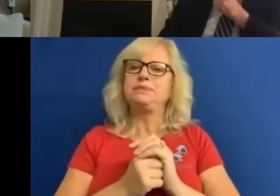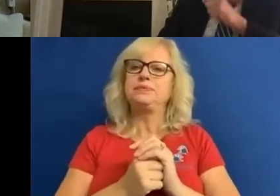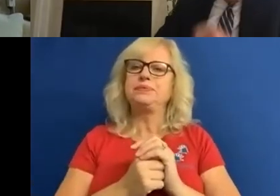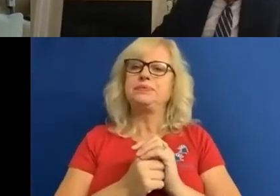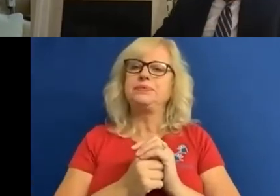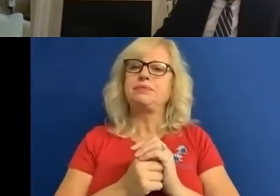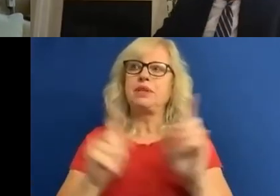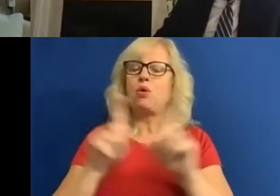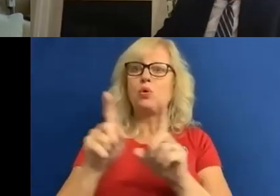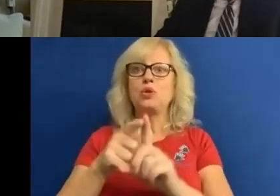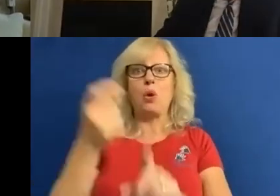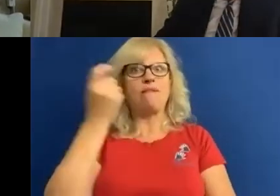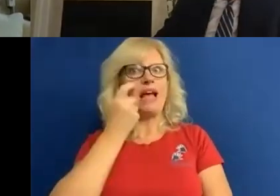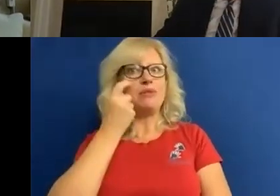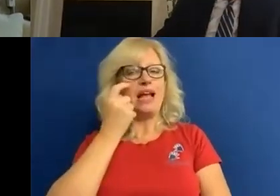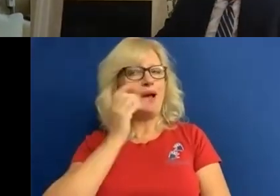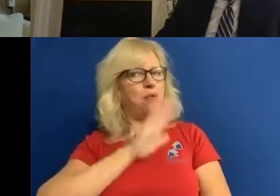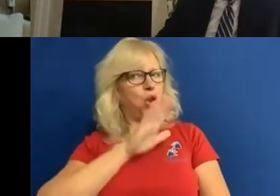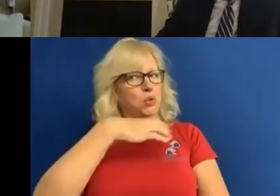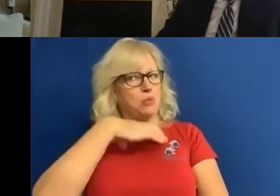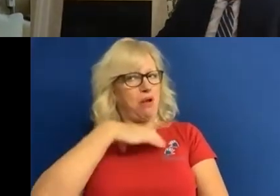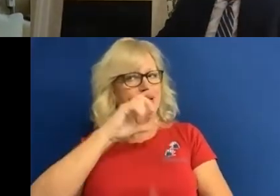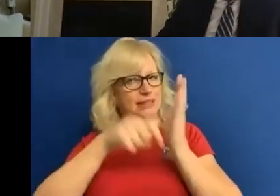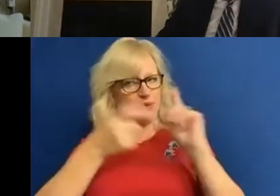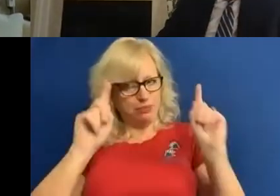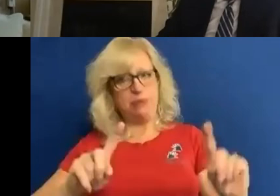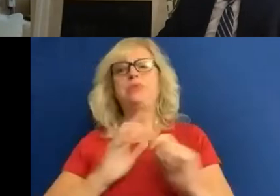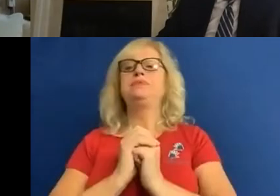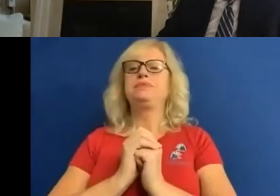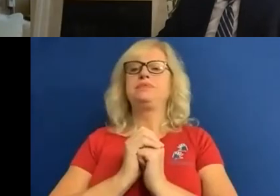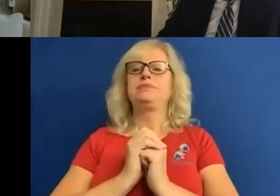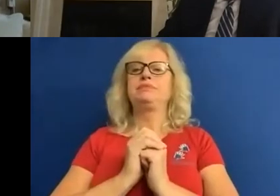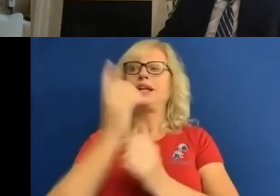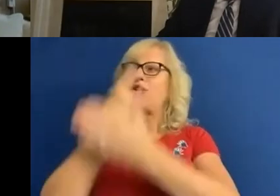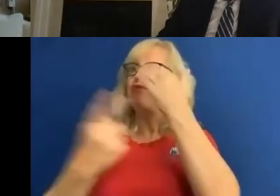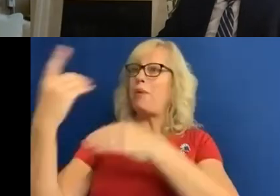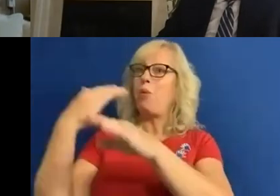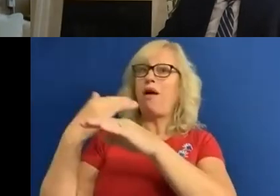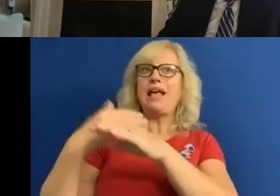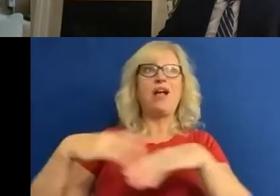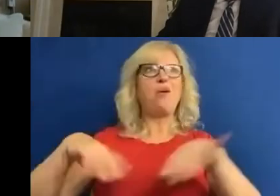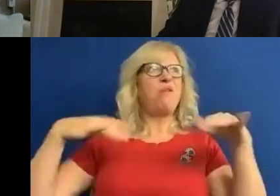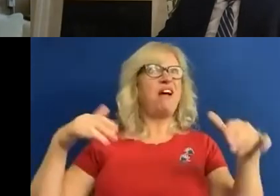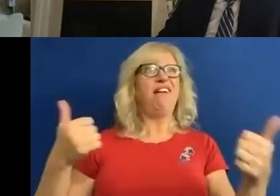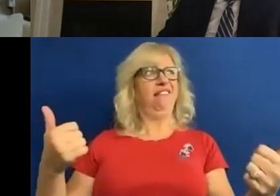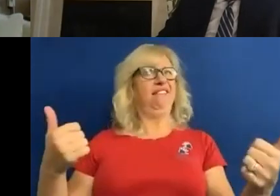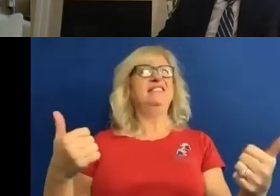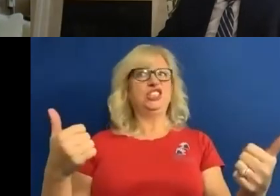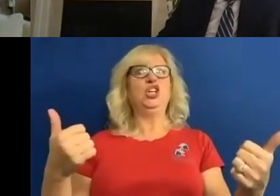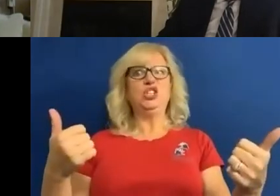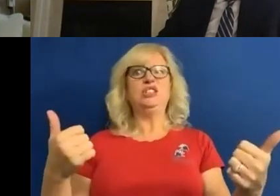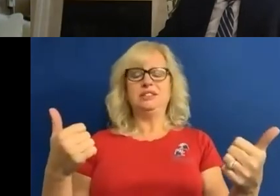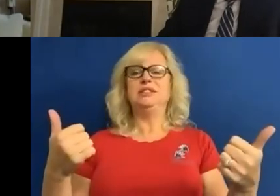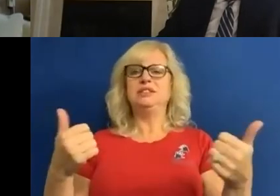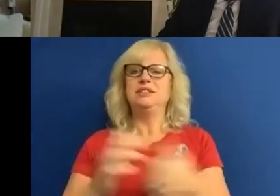discovered, no surprise to disabled people at all, that remote working was a thing. It was a thing that could work. It didn't have